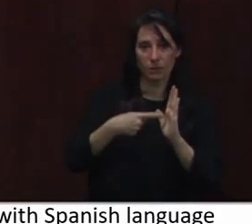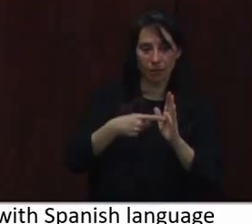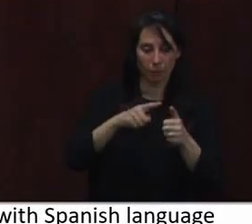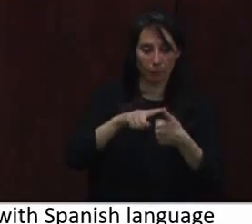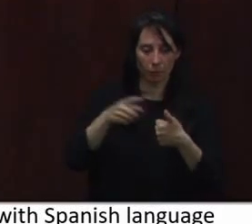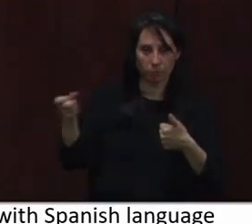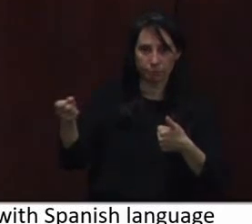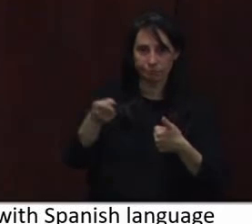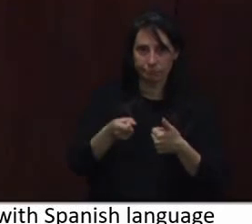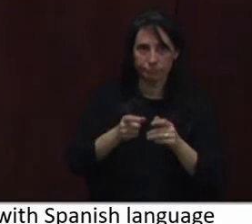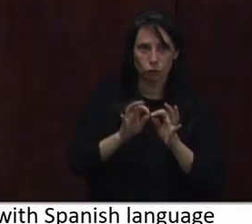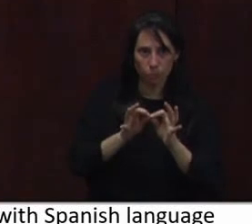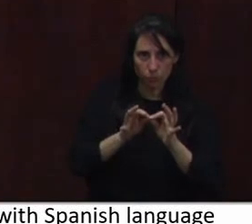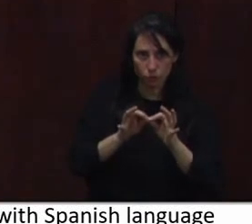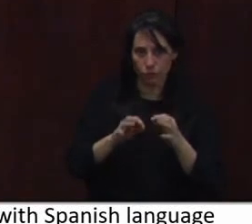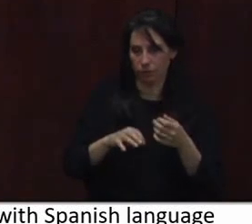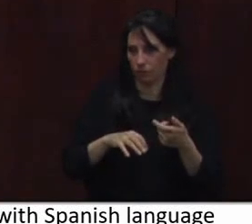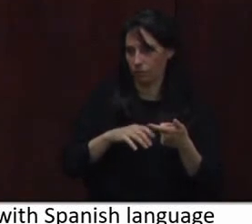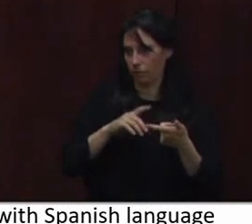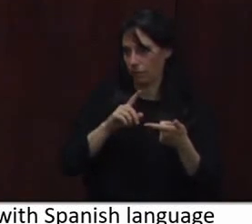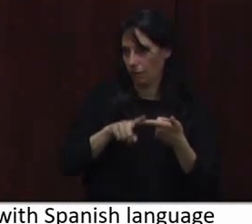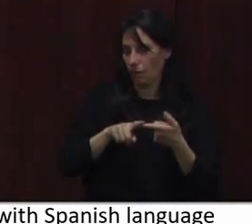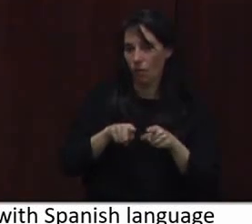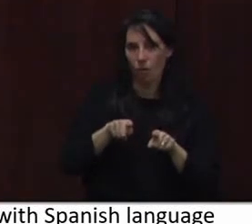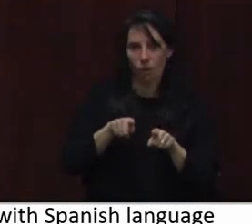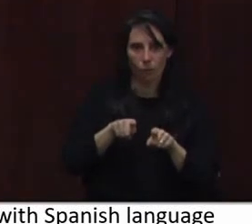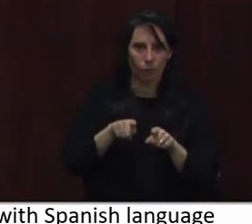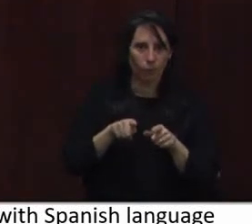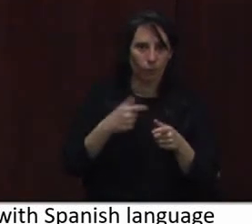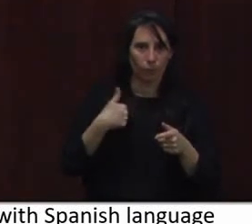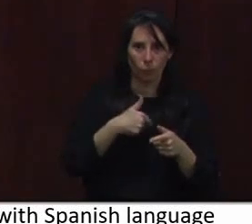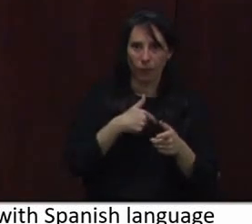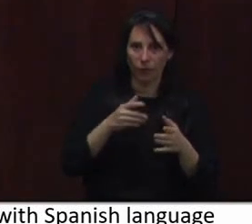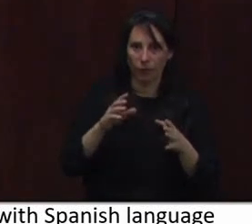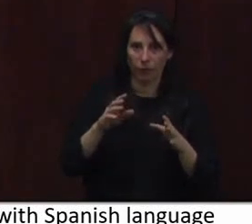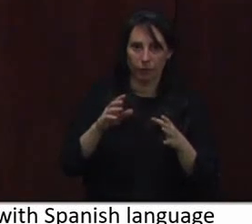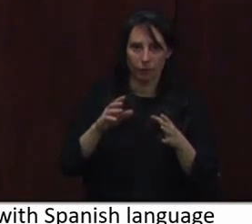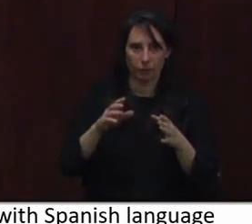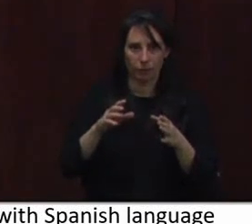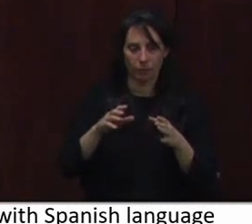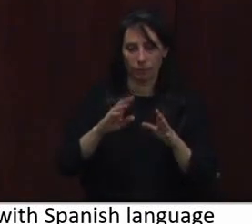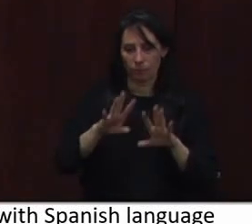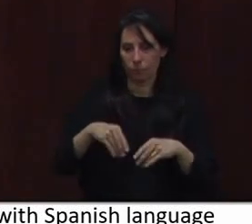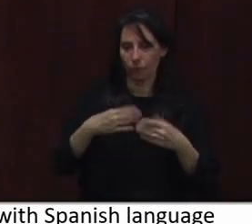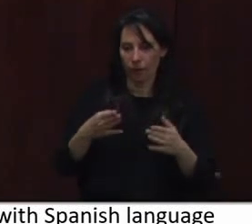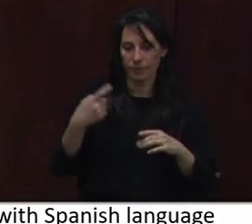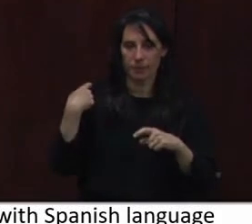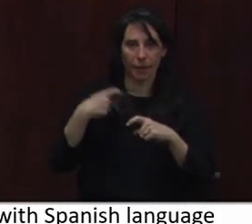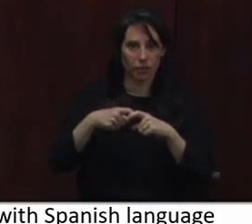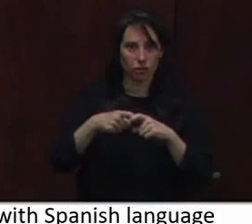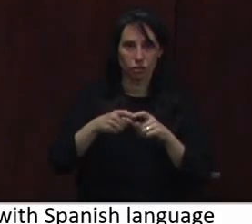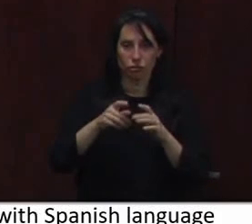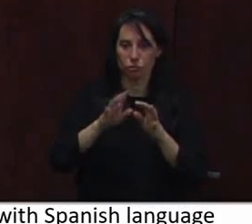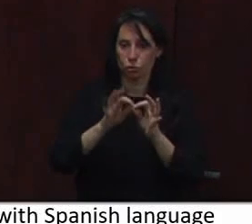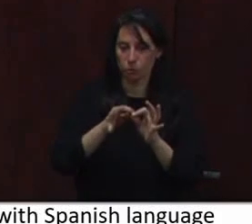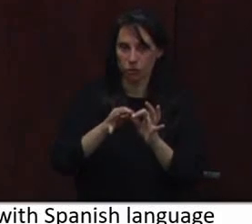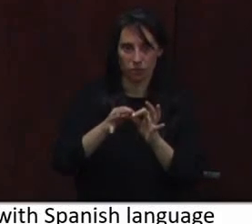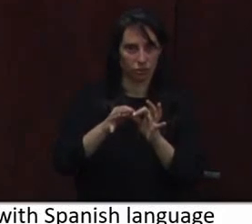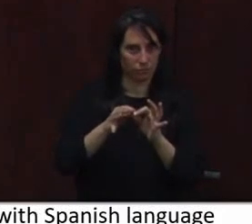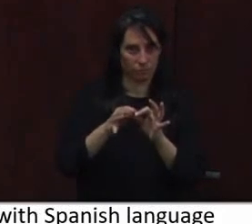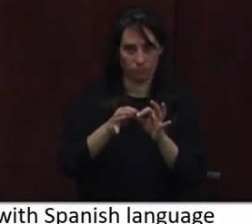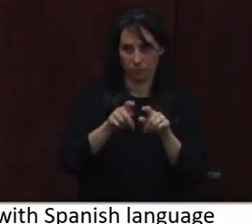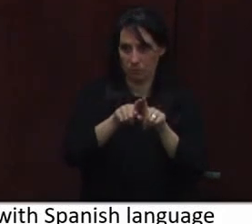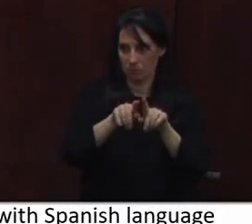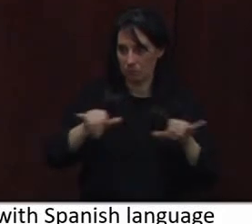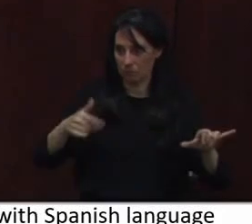also have been uplifting language justice, and so in the way that we have the simultaneous Spanish translation, that's another way that we've